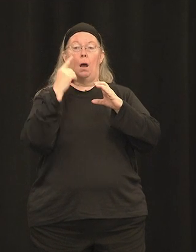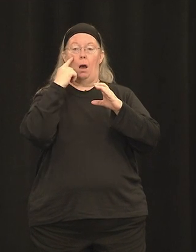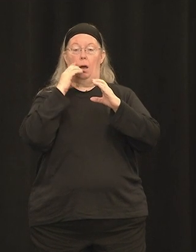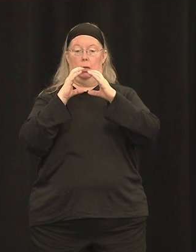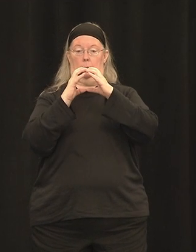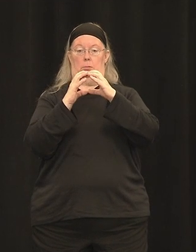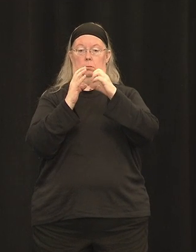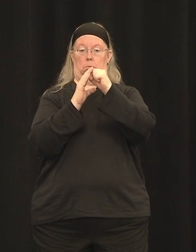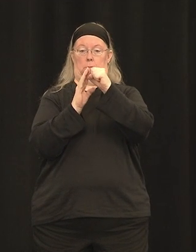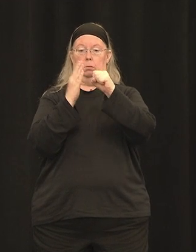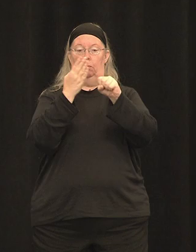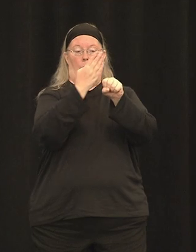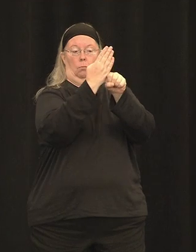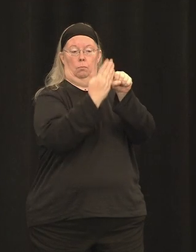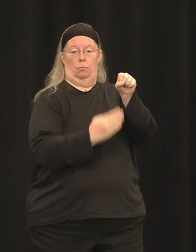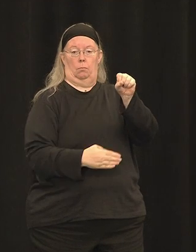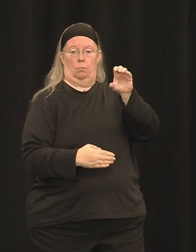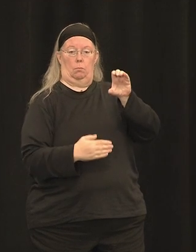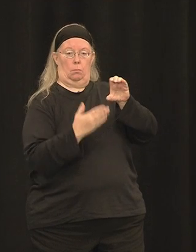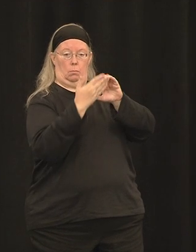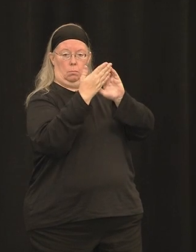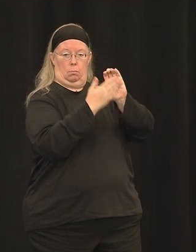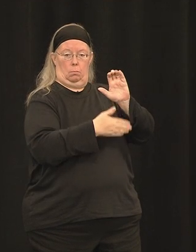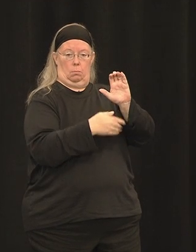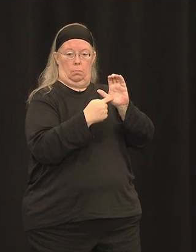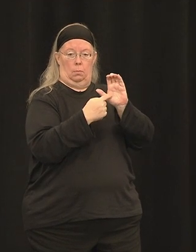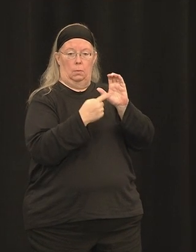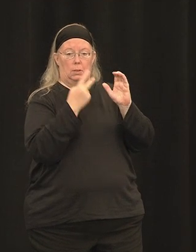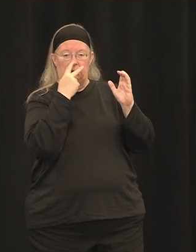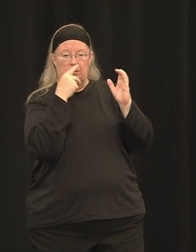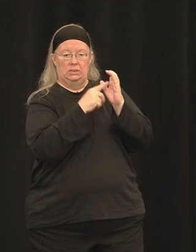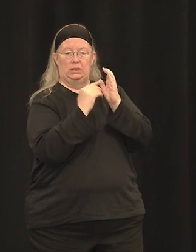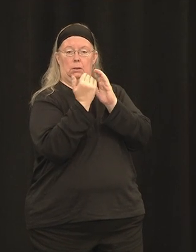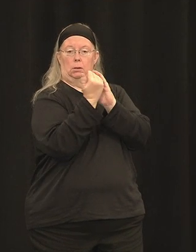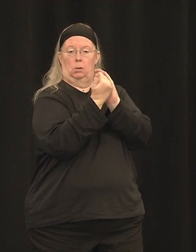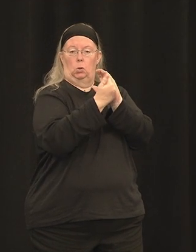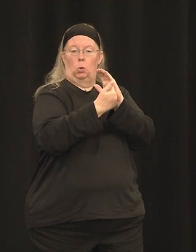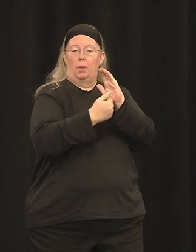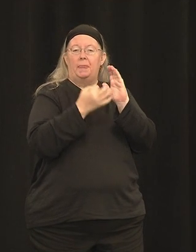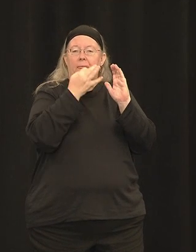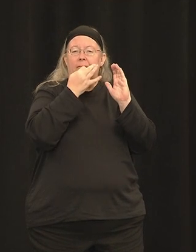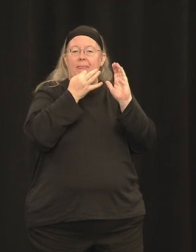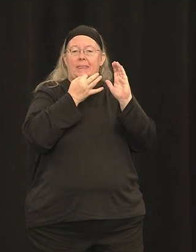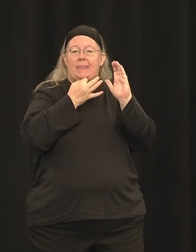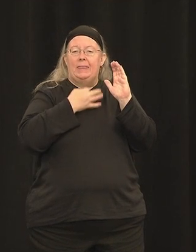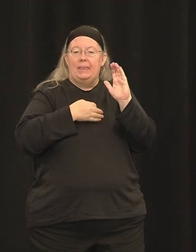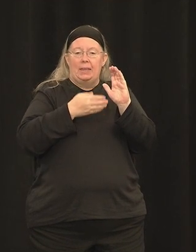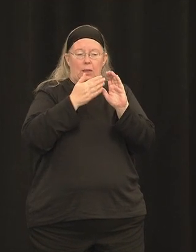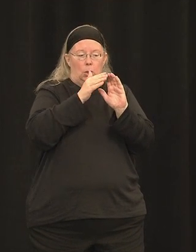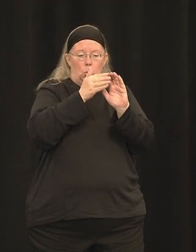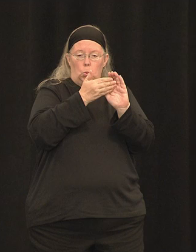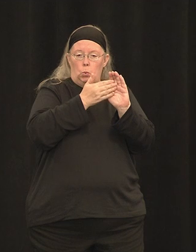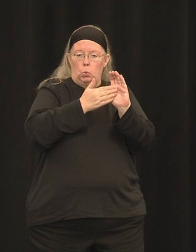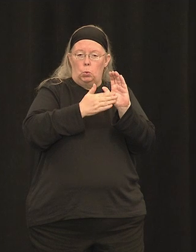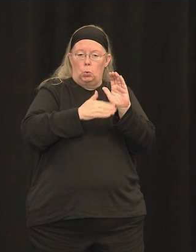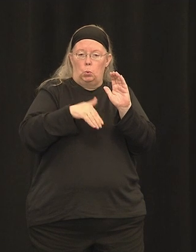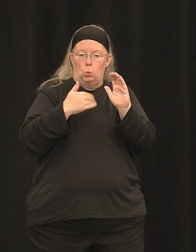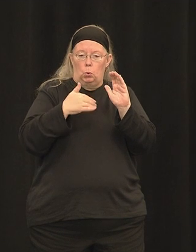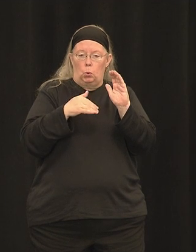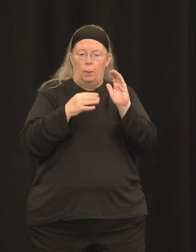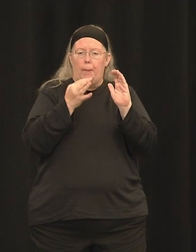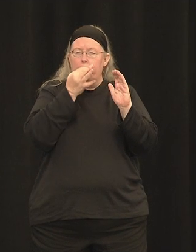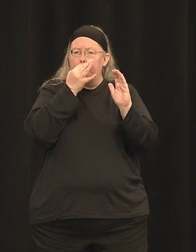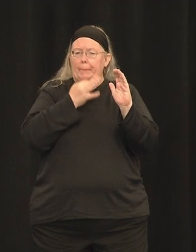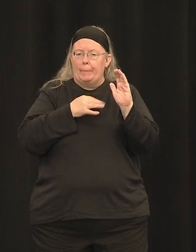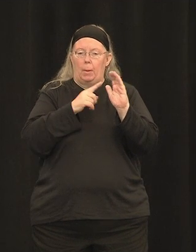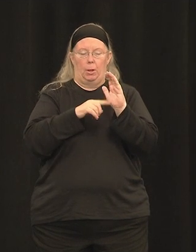back of that eye is a very thin tissue despite its small size, it's quite mighty. There are a lot of neuronal